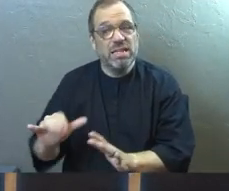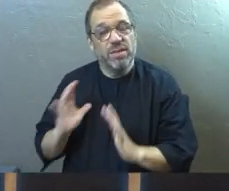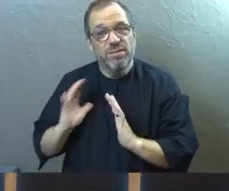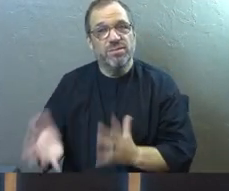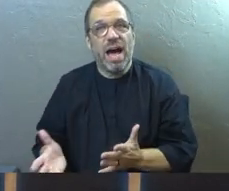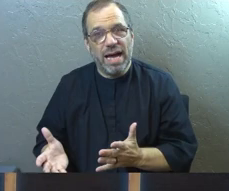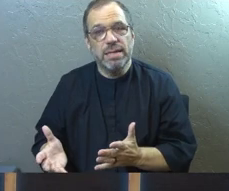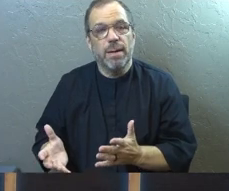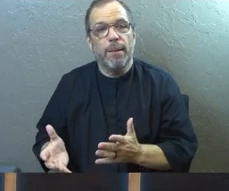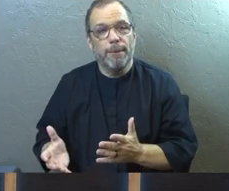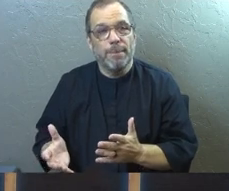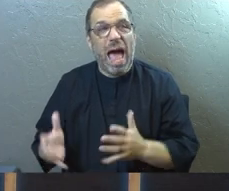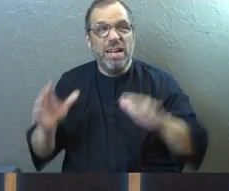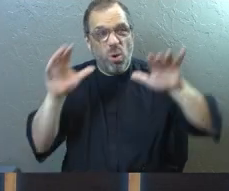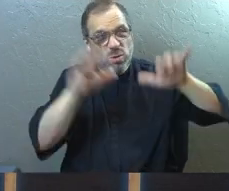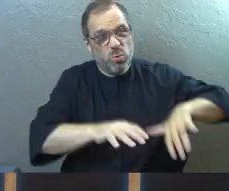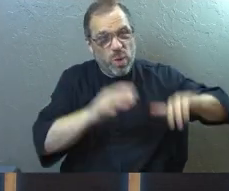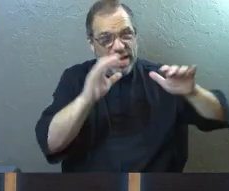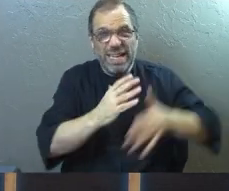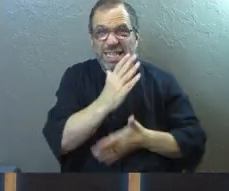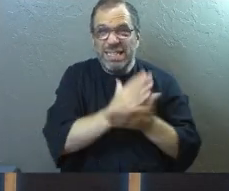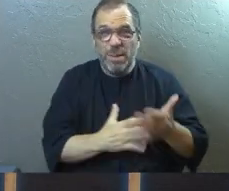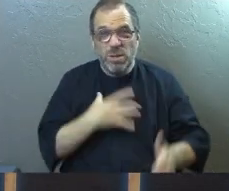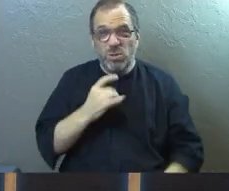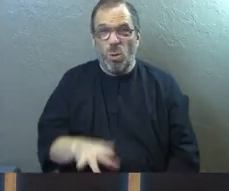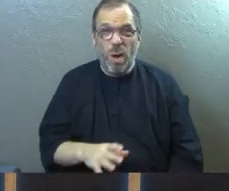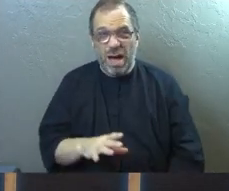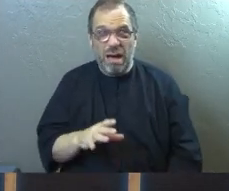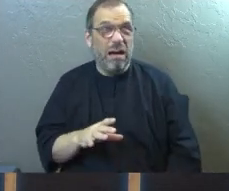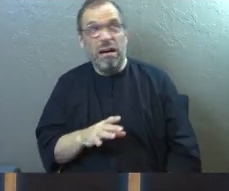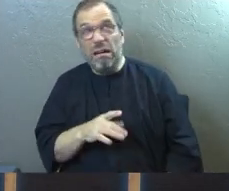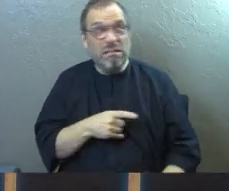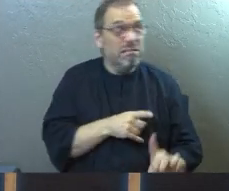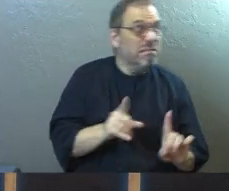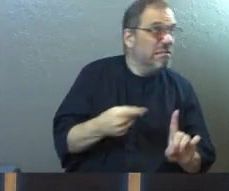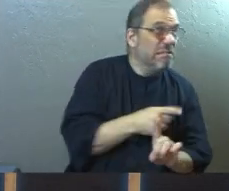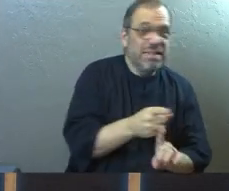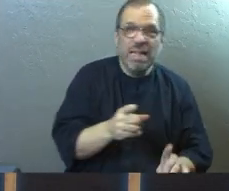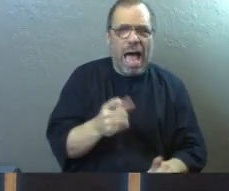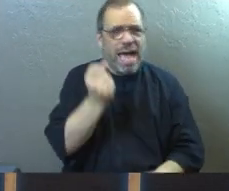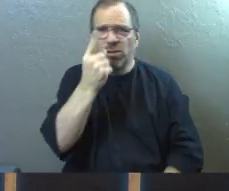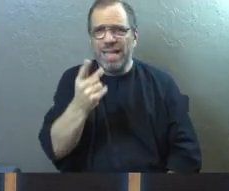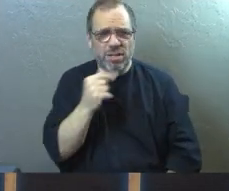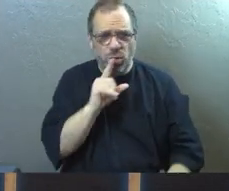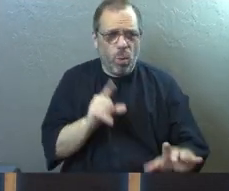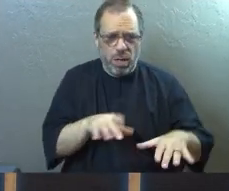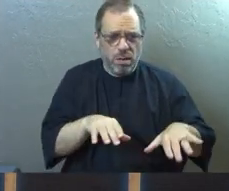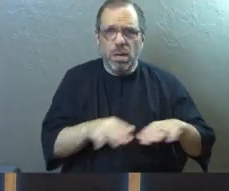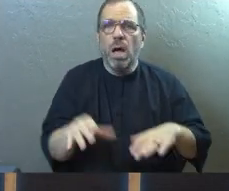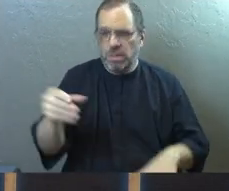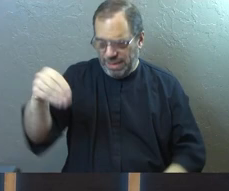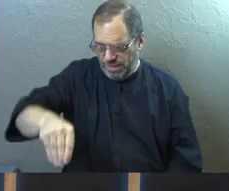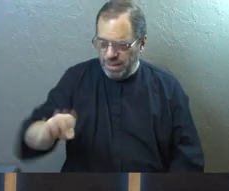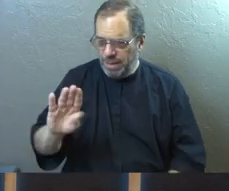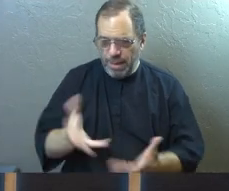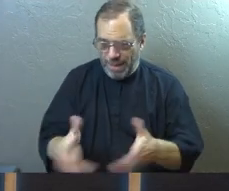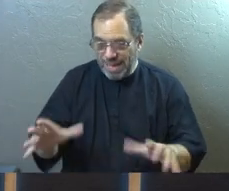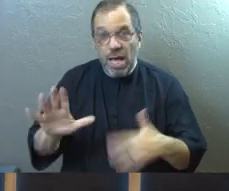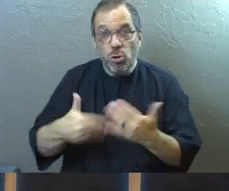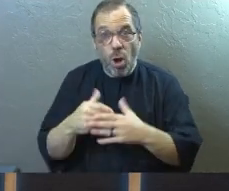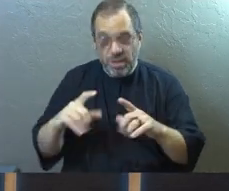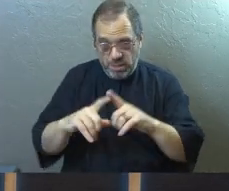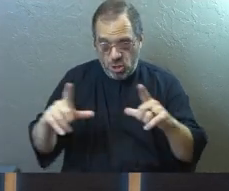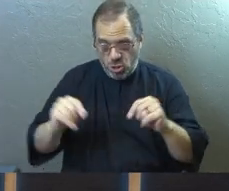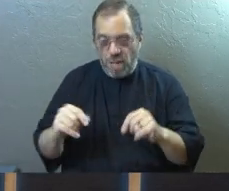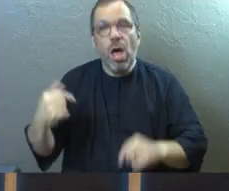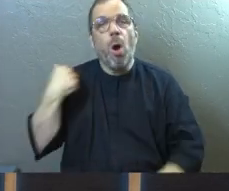fine. It is rainy out there and some of you don't want to try to navigate those sidewalks out there. I totally get it. Just put it here and we're going to take all these